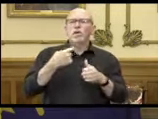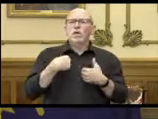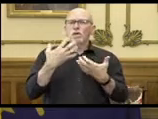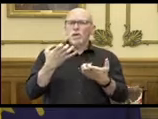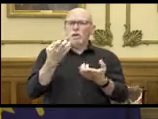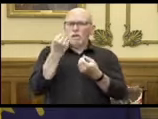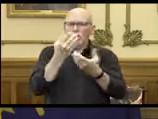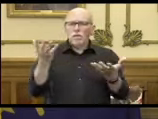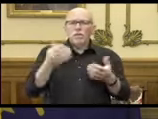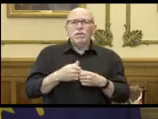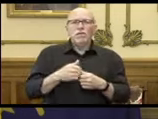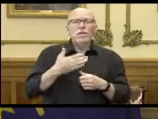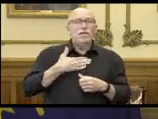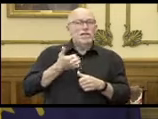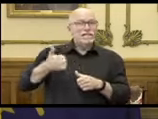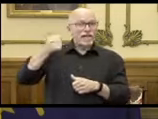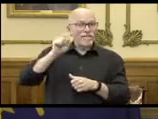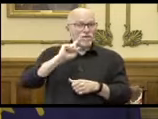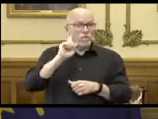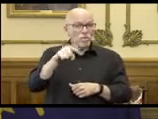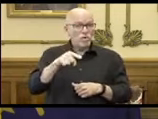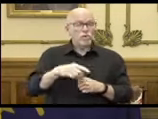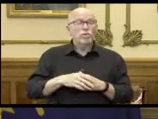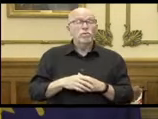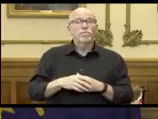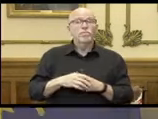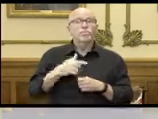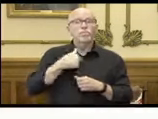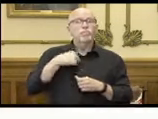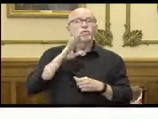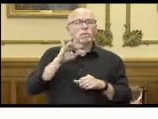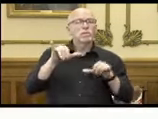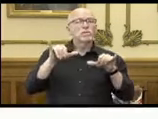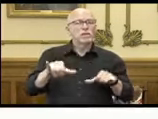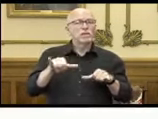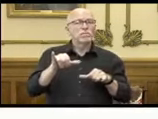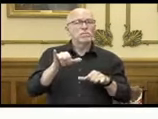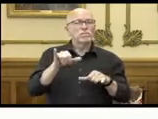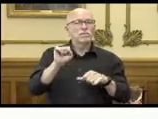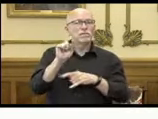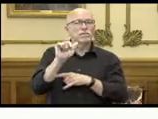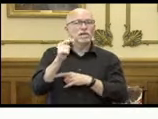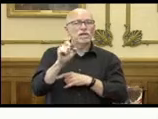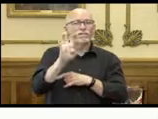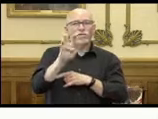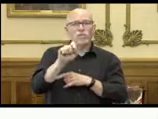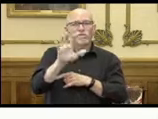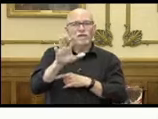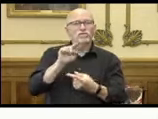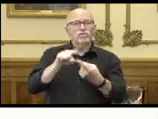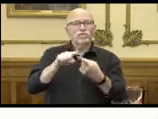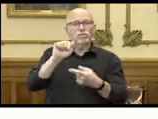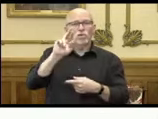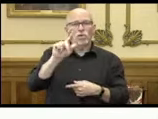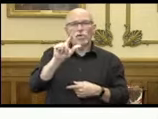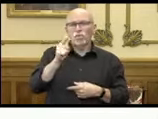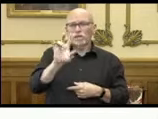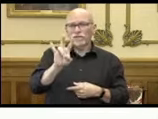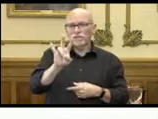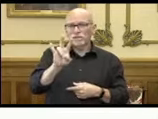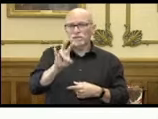in terms of our executive order, we will be staying in stage 4.5 through August 27th.